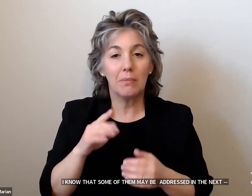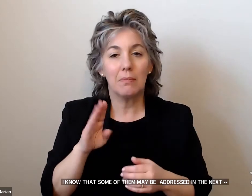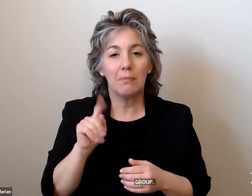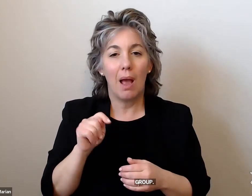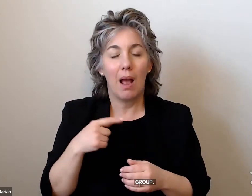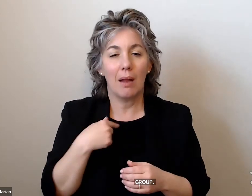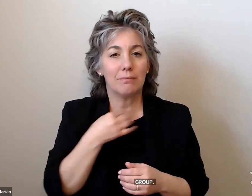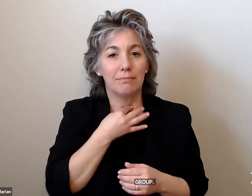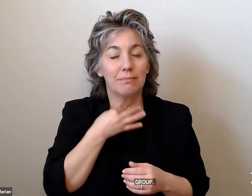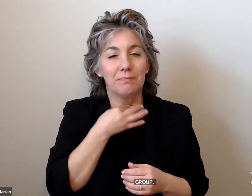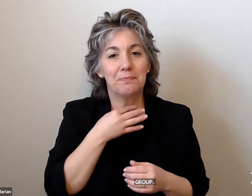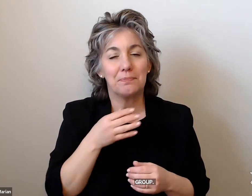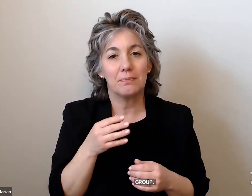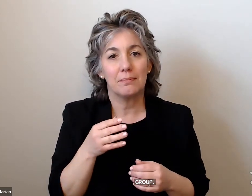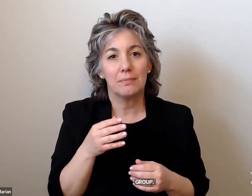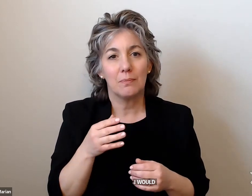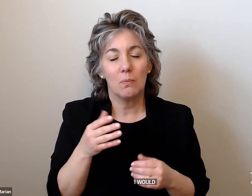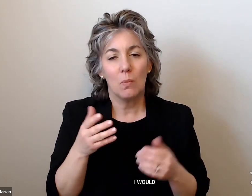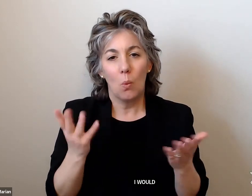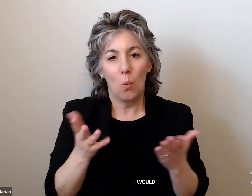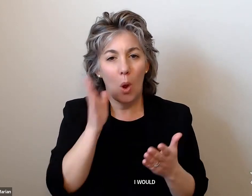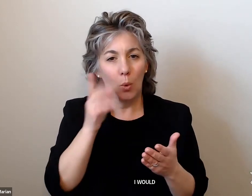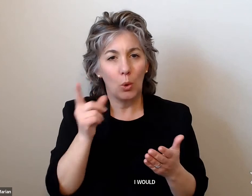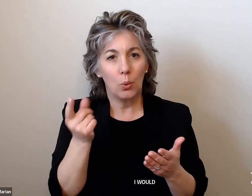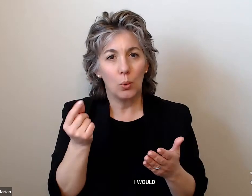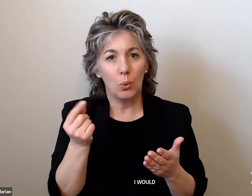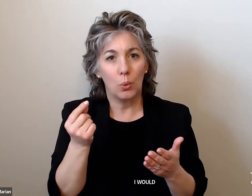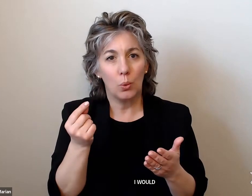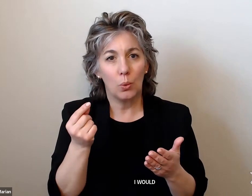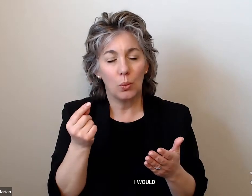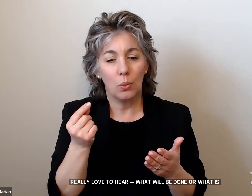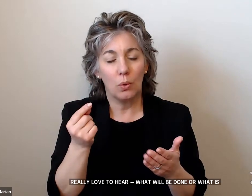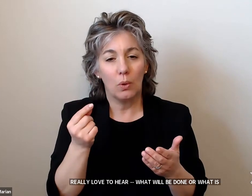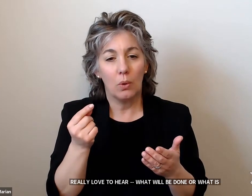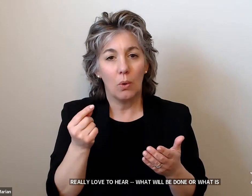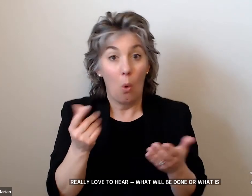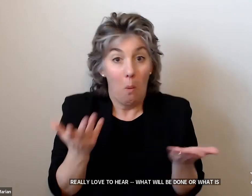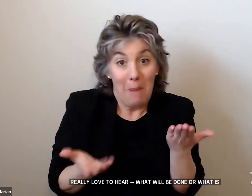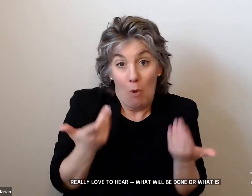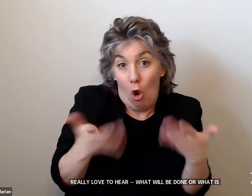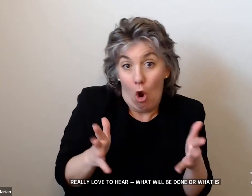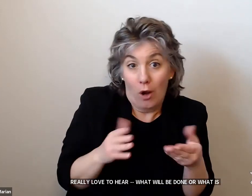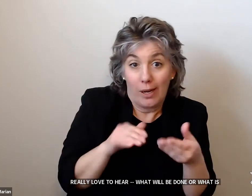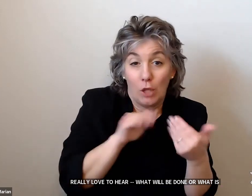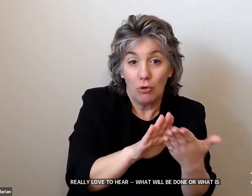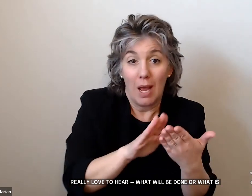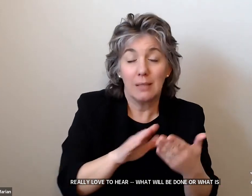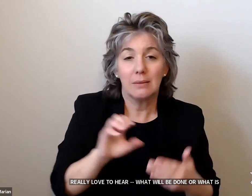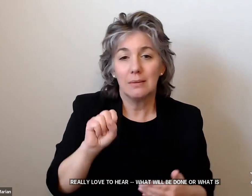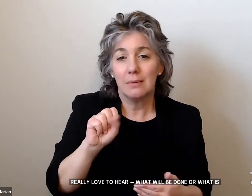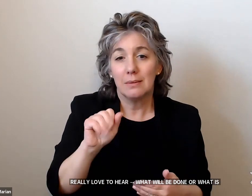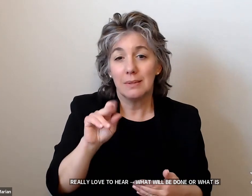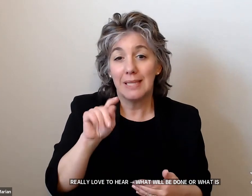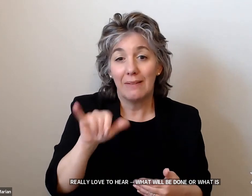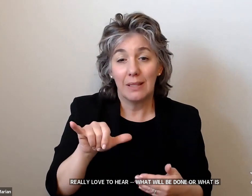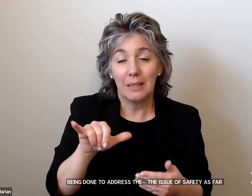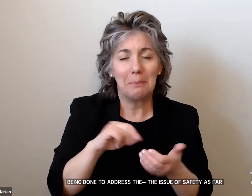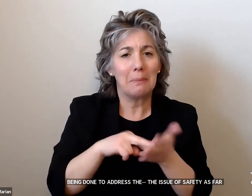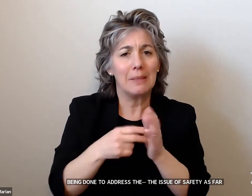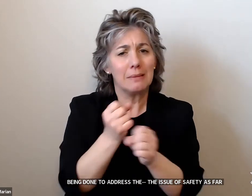what will be done or what is being done to address the issue of safety as far as